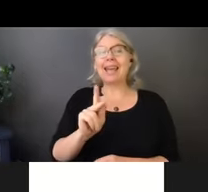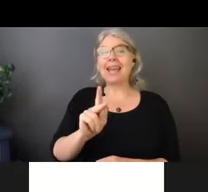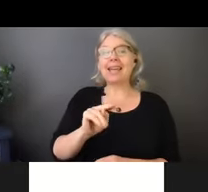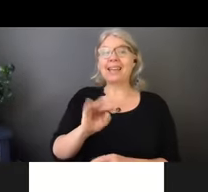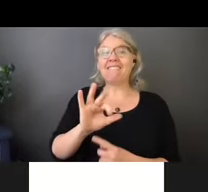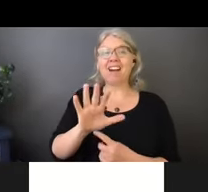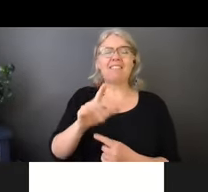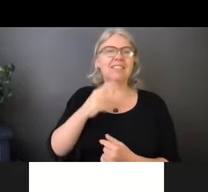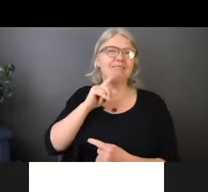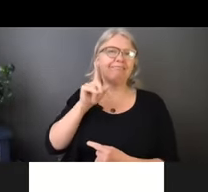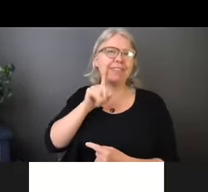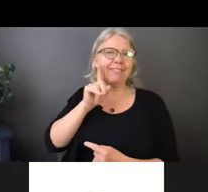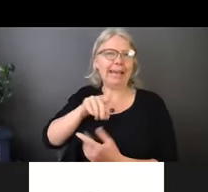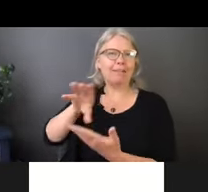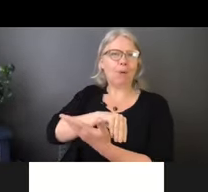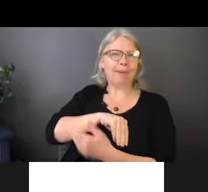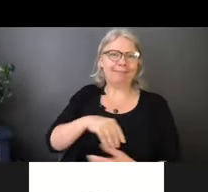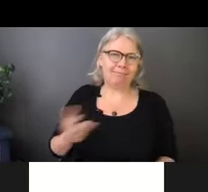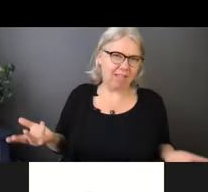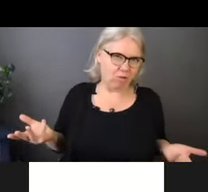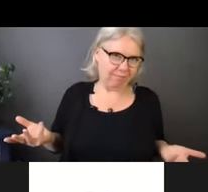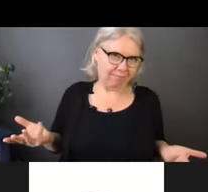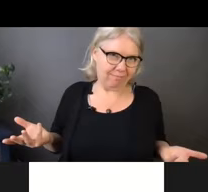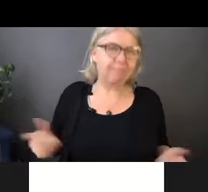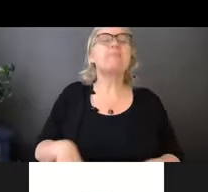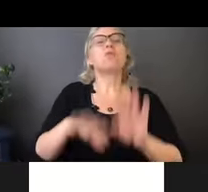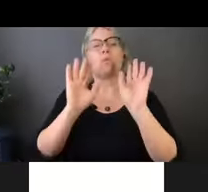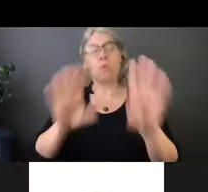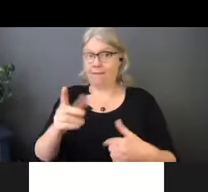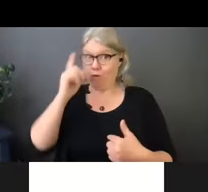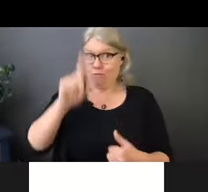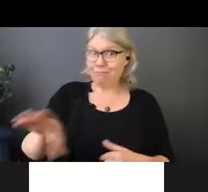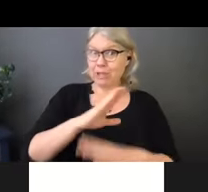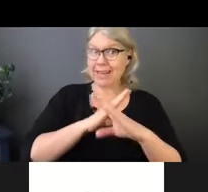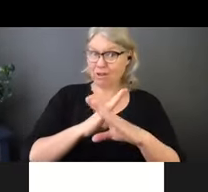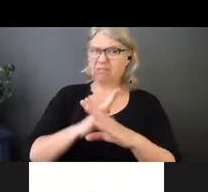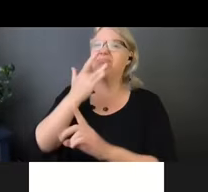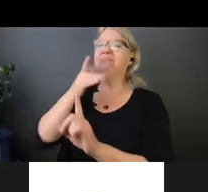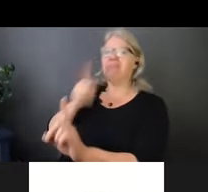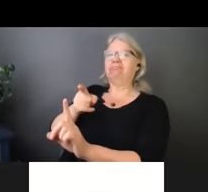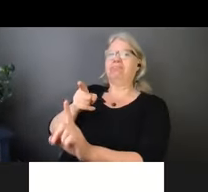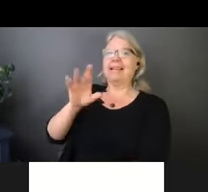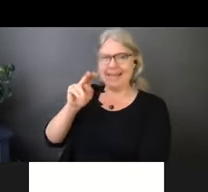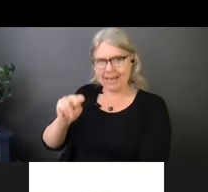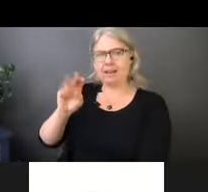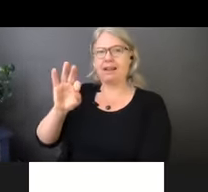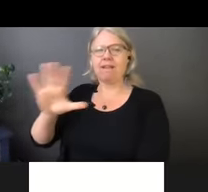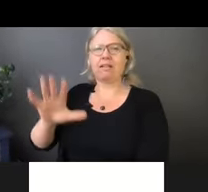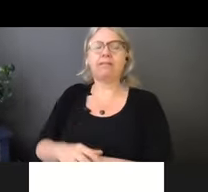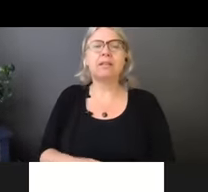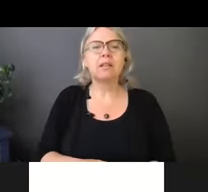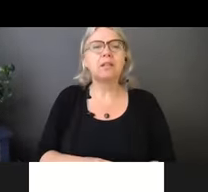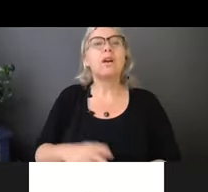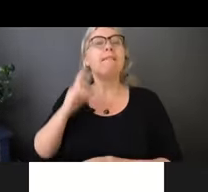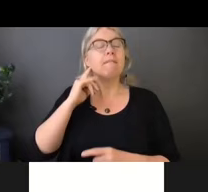specifically. Uh, 3M makes, uh, an 82-10 and that's my fit, for example. Um, if